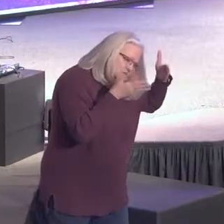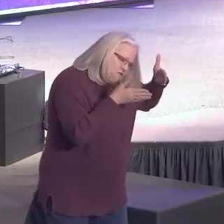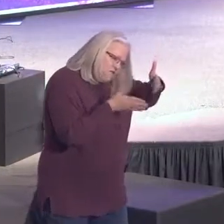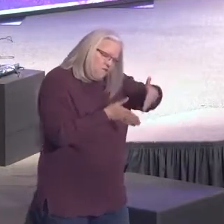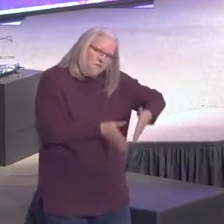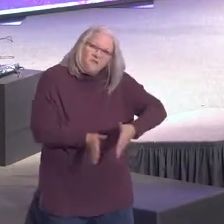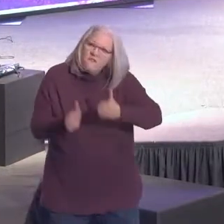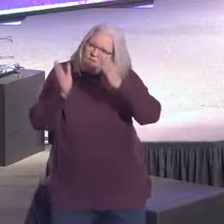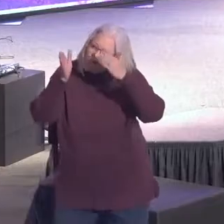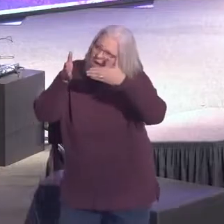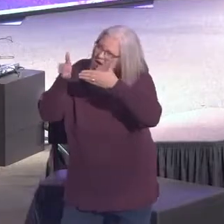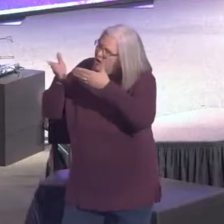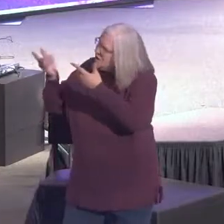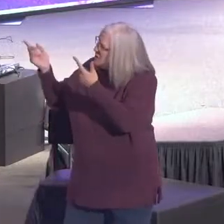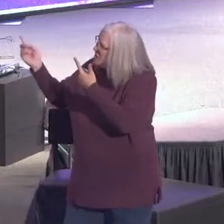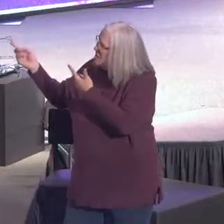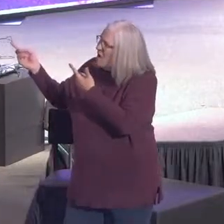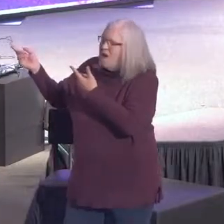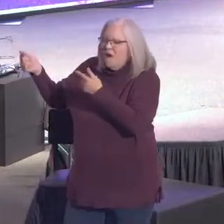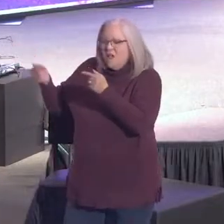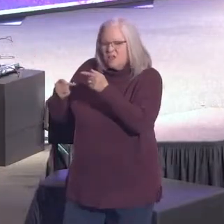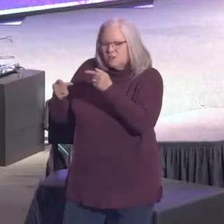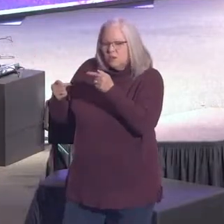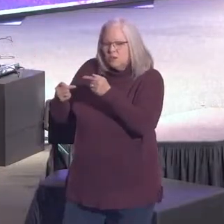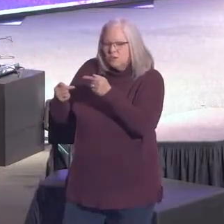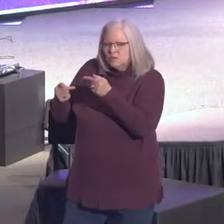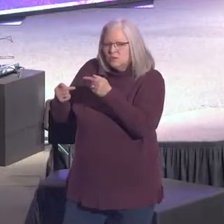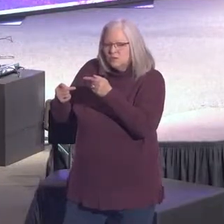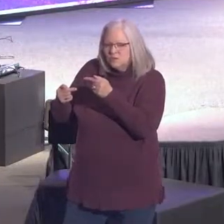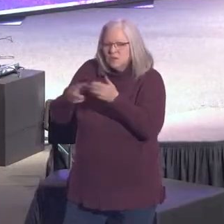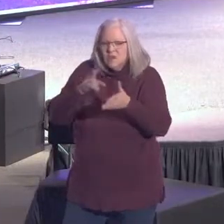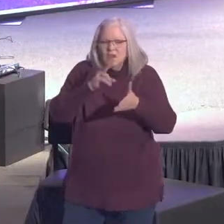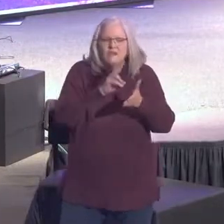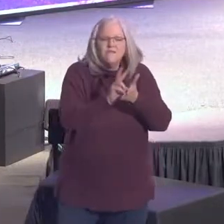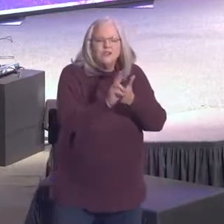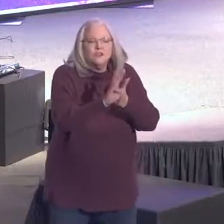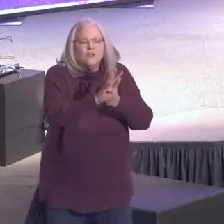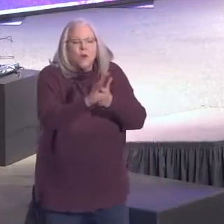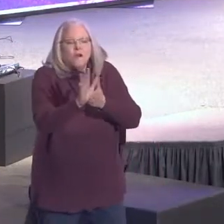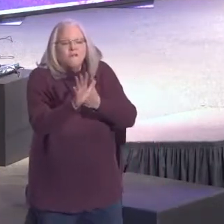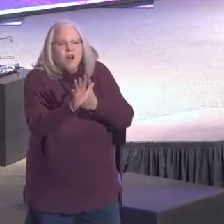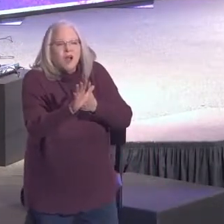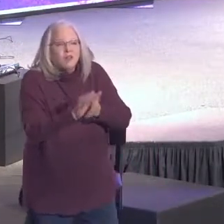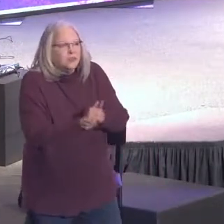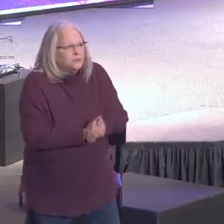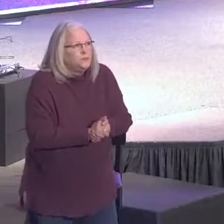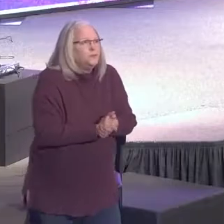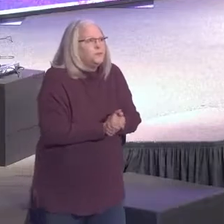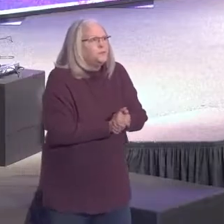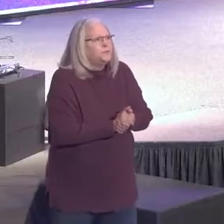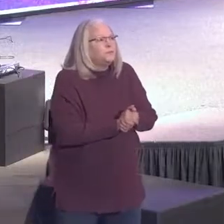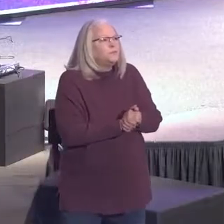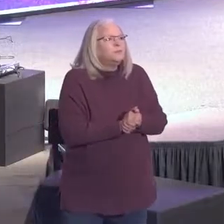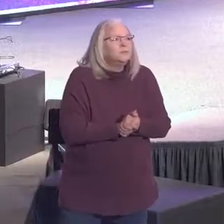on his wounds. I want to read verses four and five through that lens again.